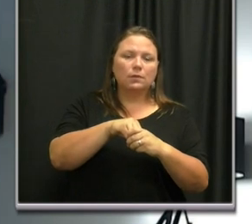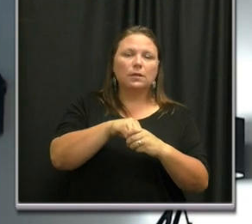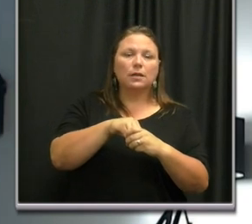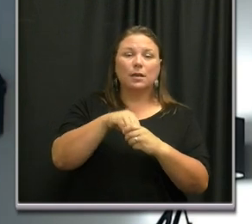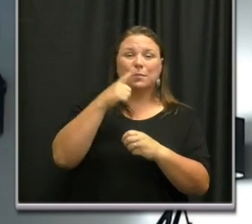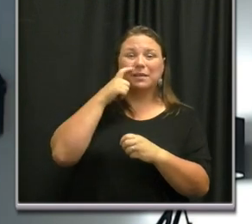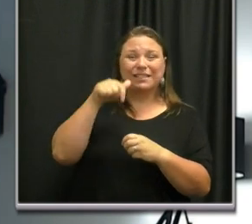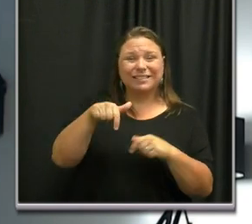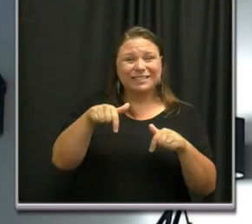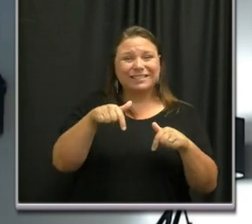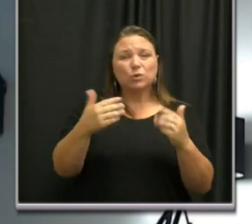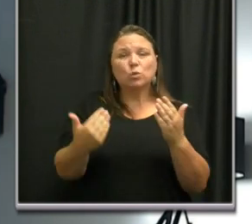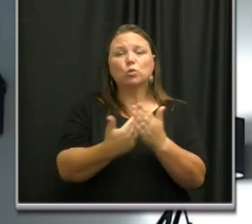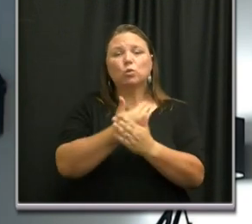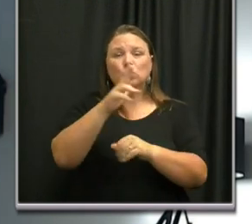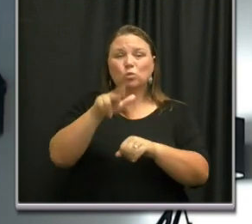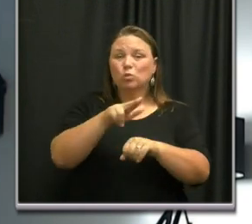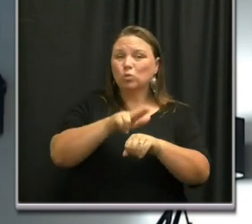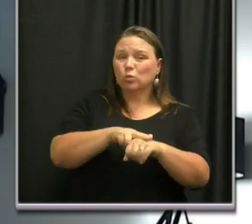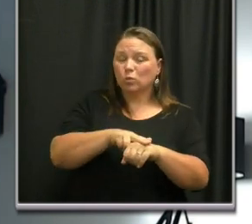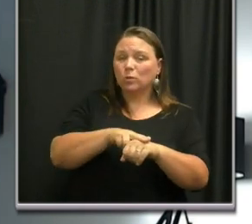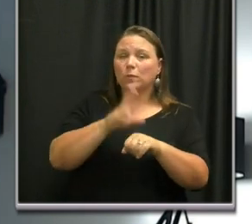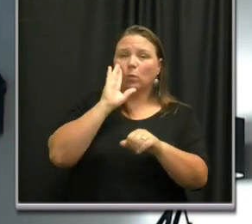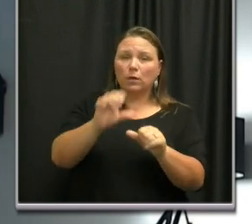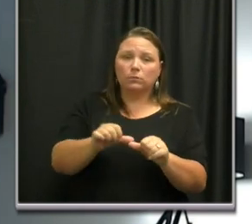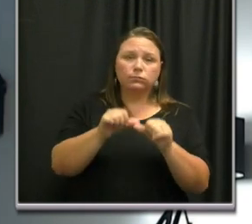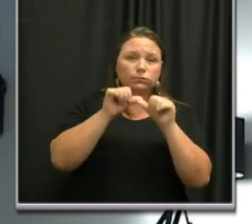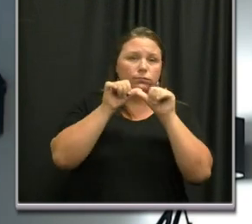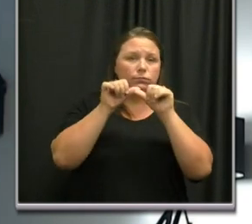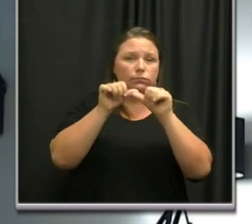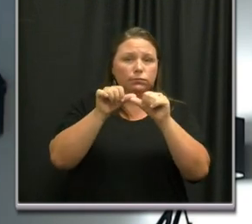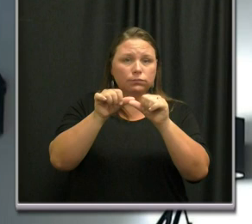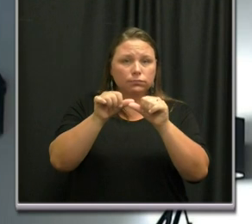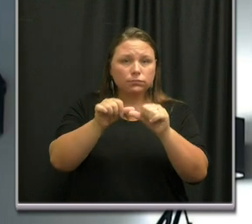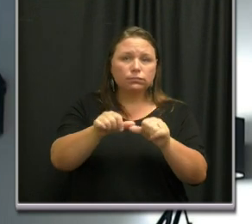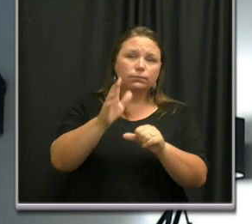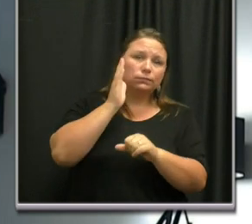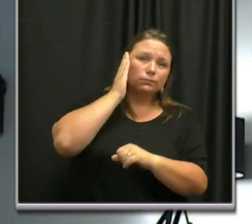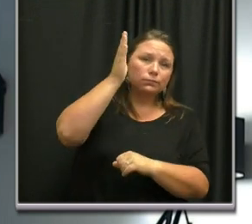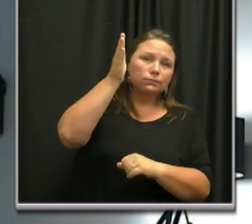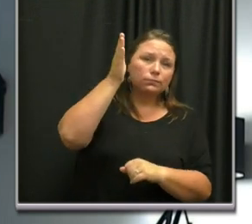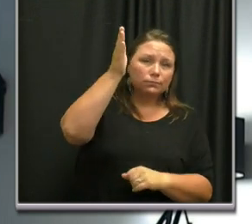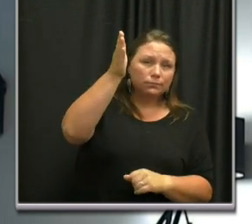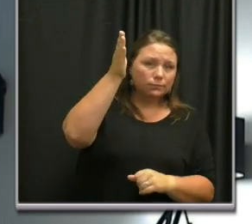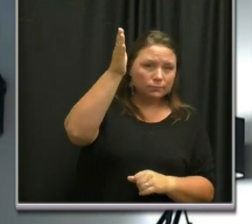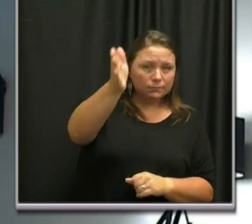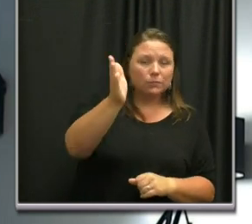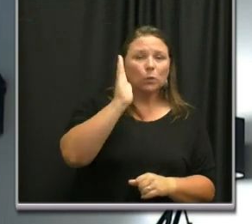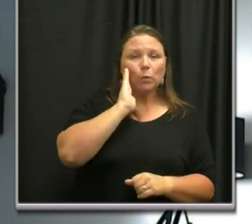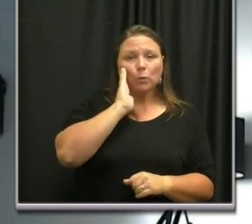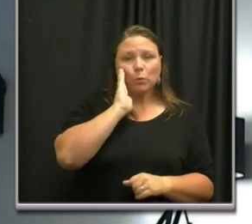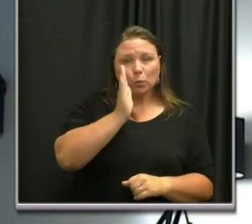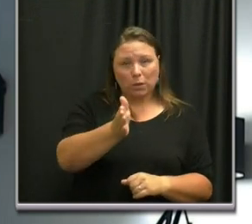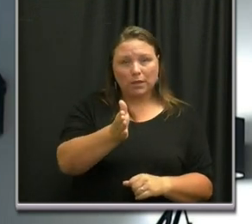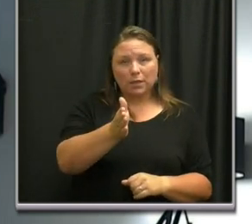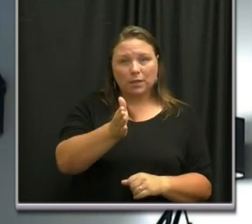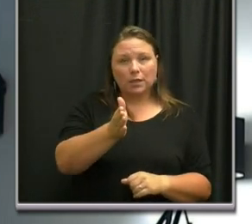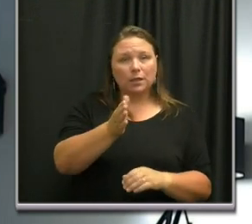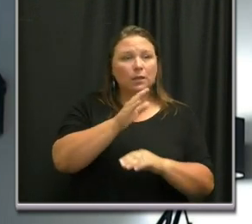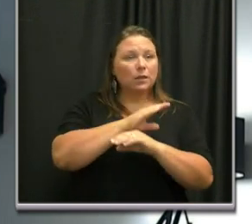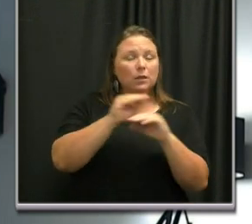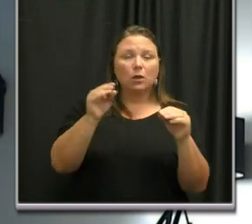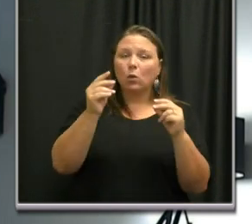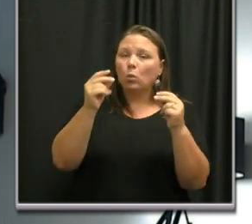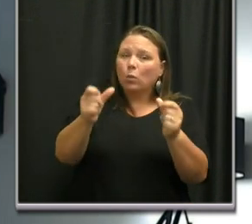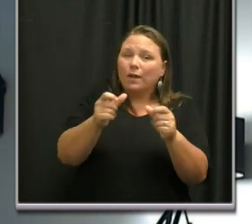is the new normal. It will be that way for the foreseeable future. There's no